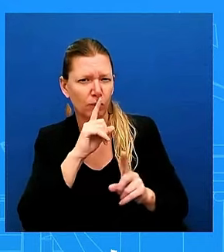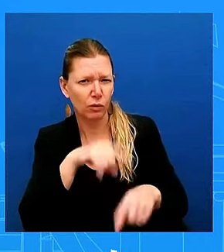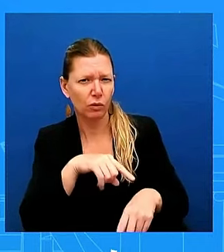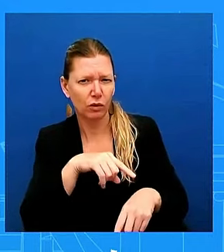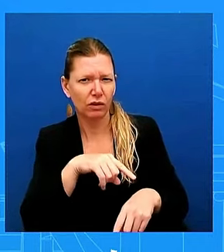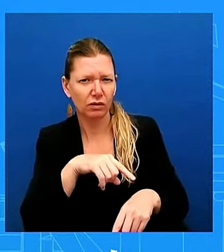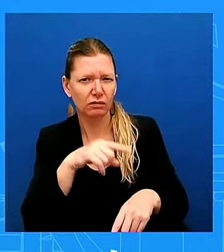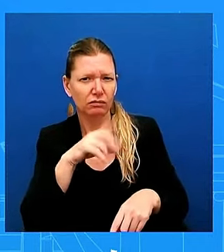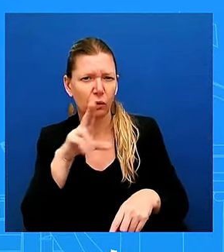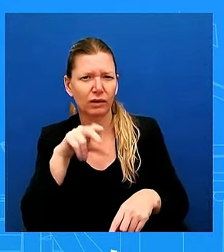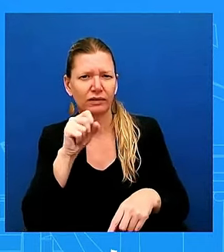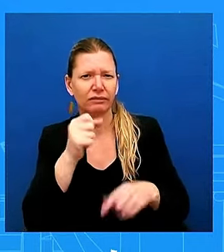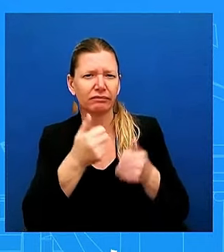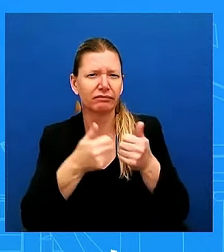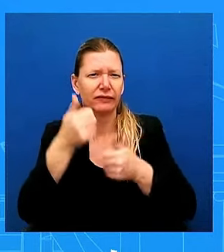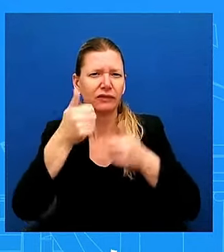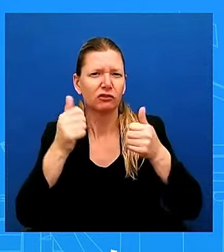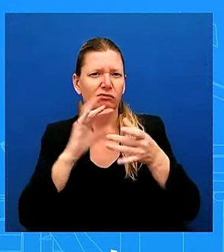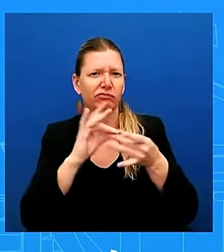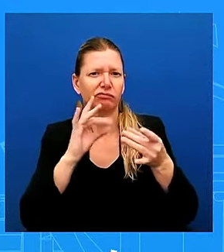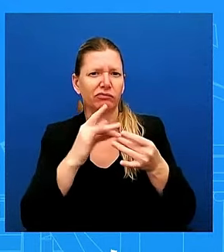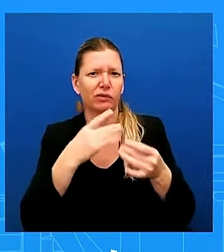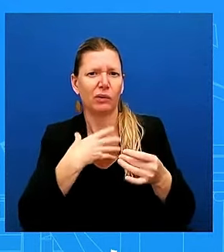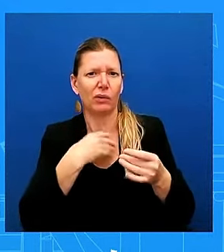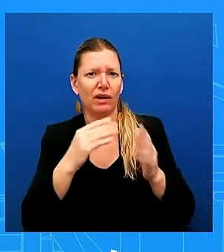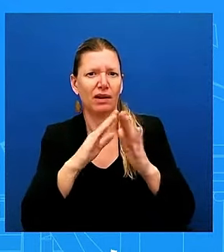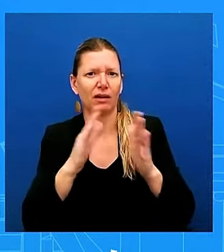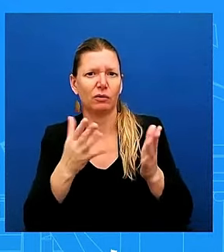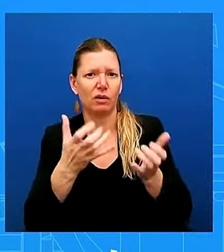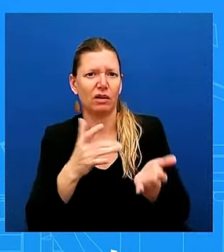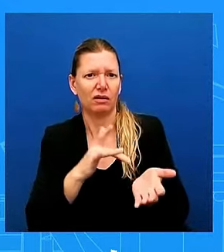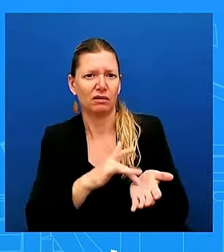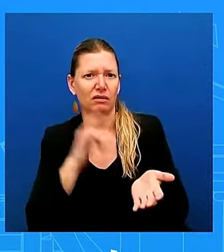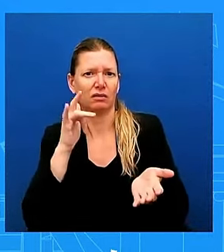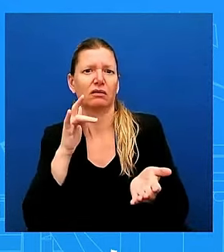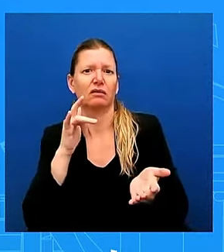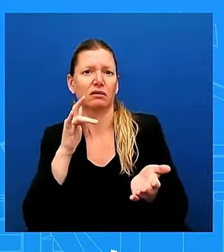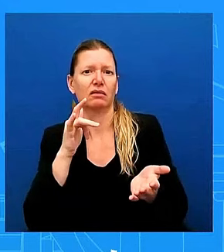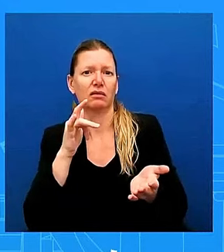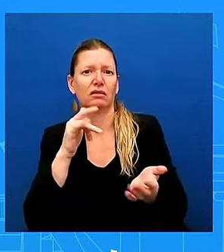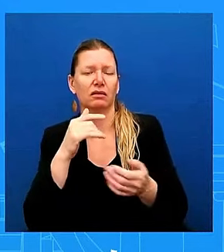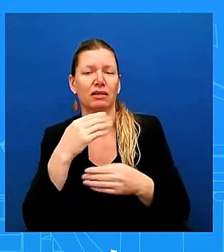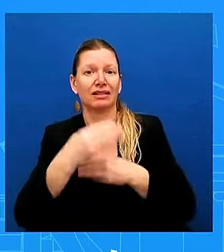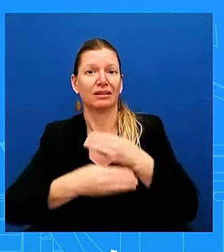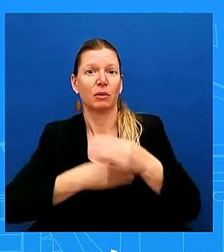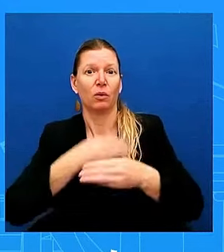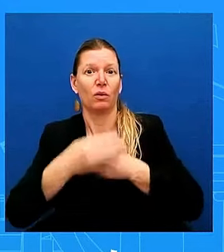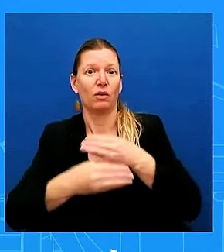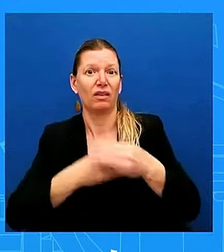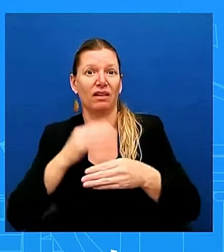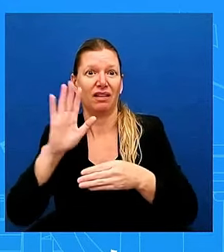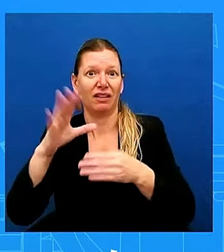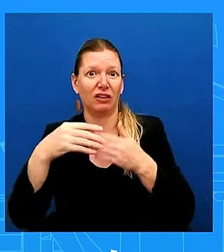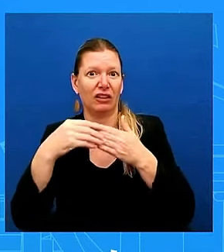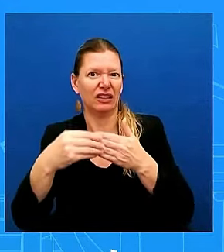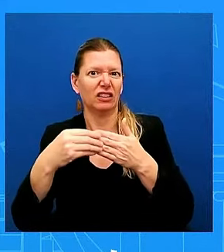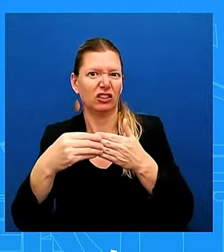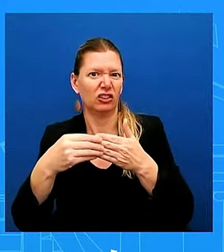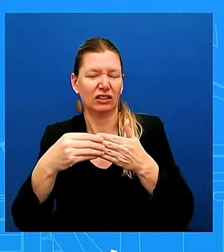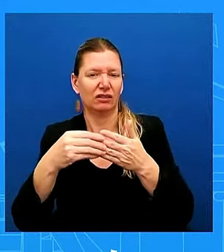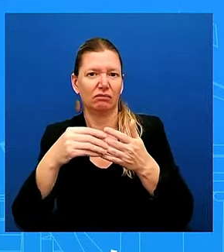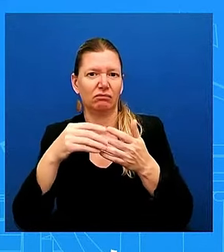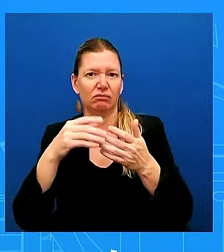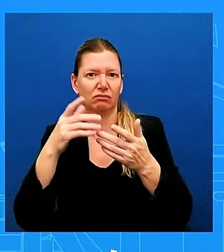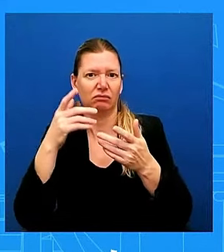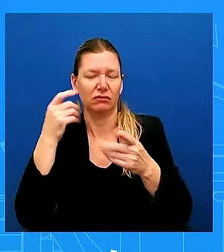to Hezbollah's leadership and infrastructure to push for a new Lebanese president in the coming days. Can you comment on that? I'm not going to comment on that. I'm not going to